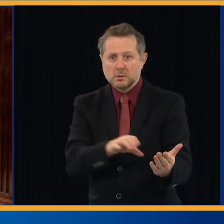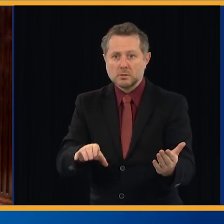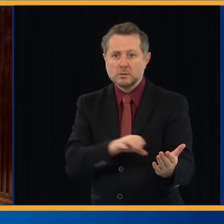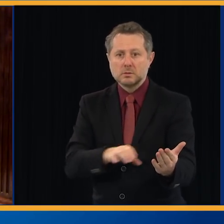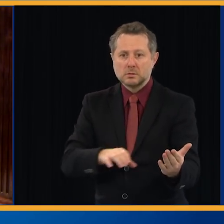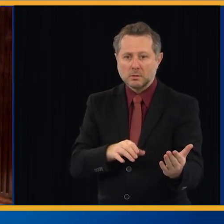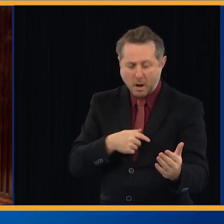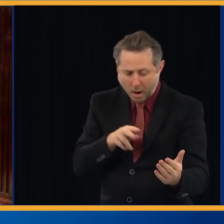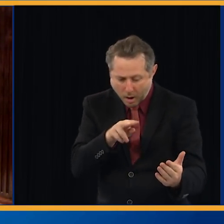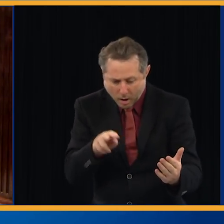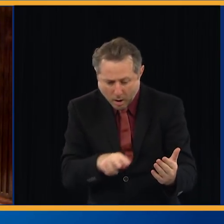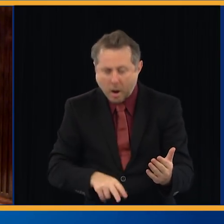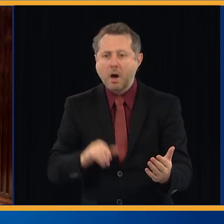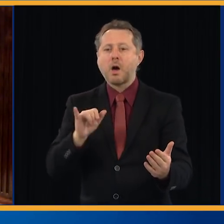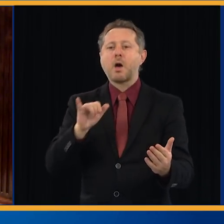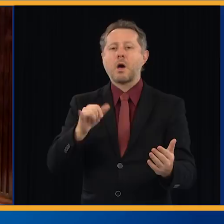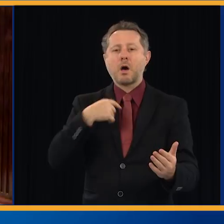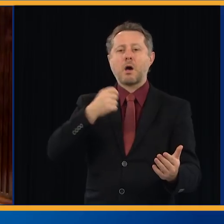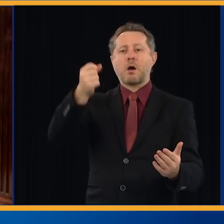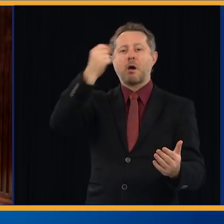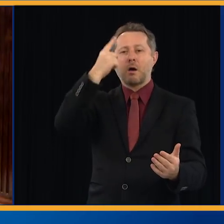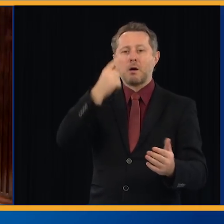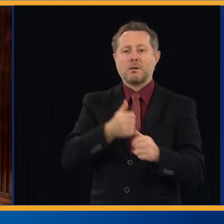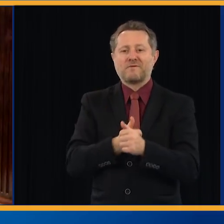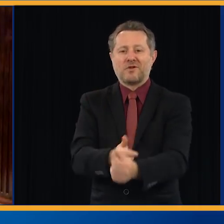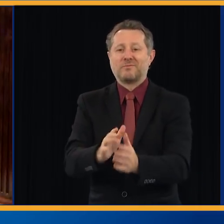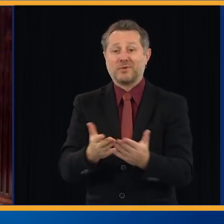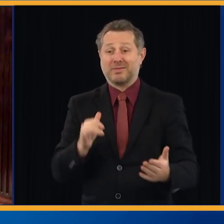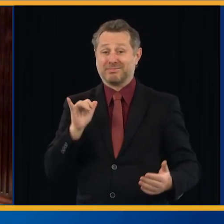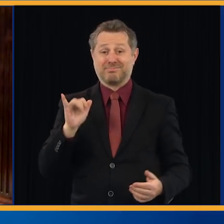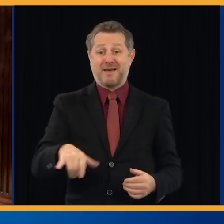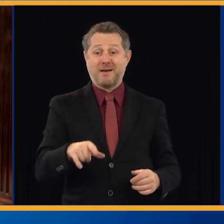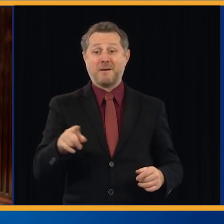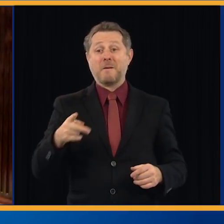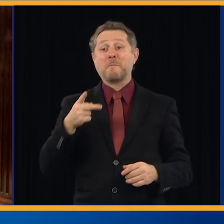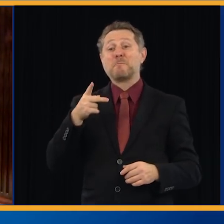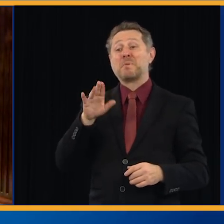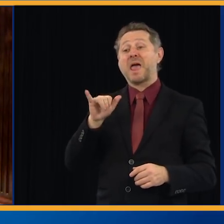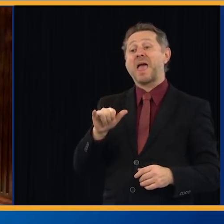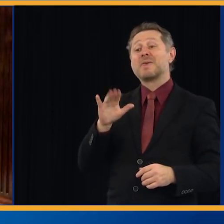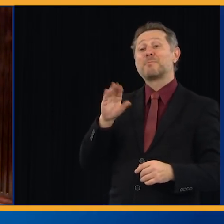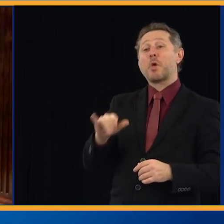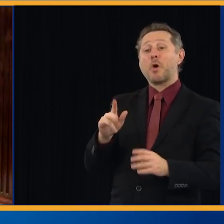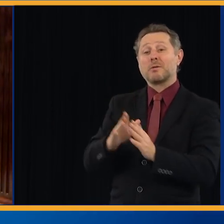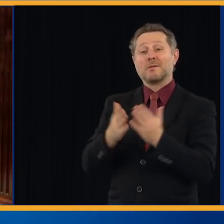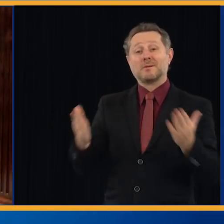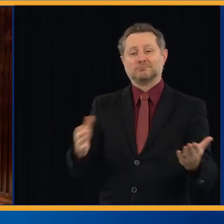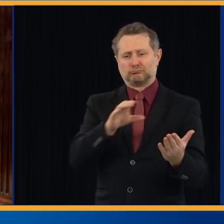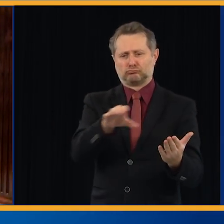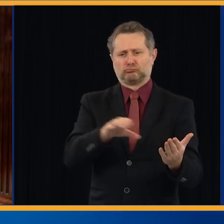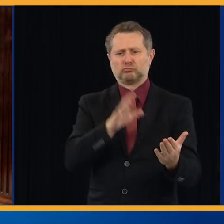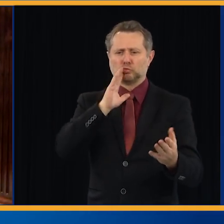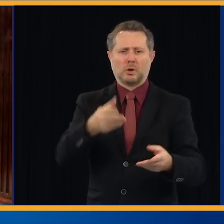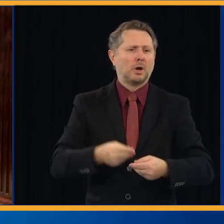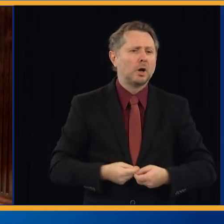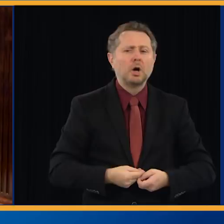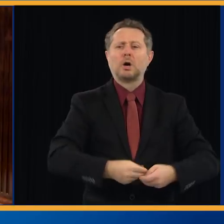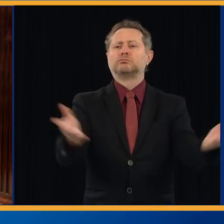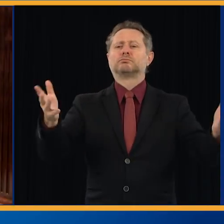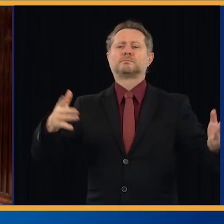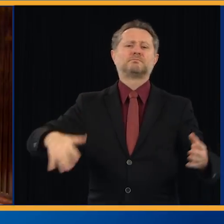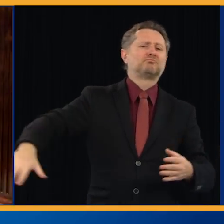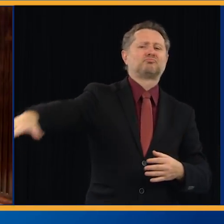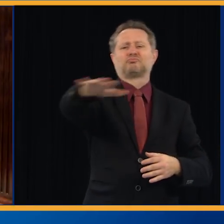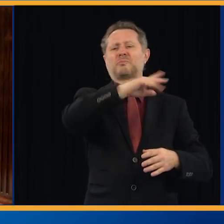make it clear. We will release that playbook publicly so cities and states around the country can use it, and so can